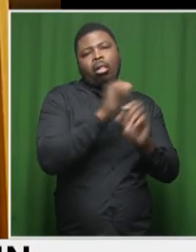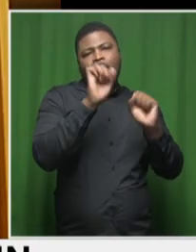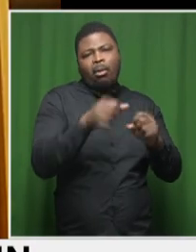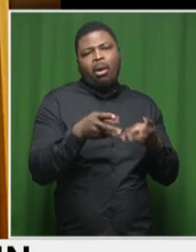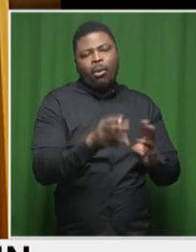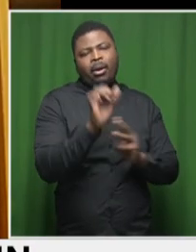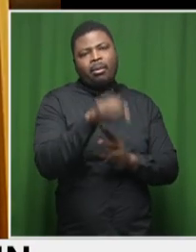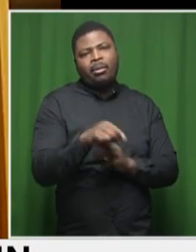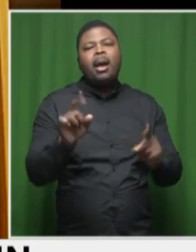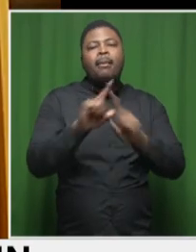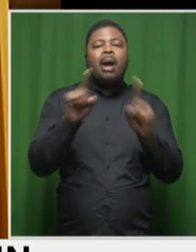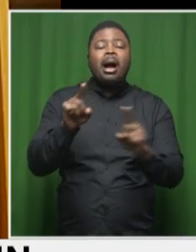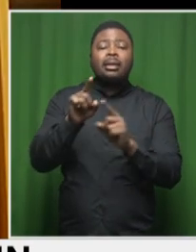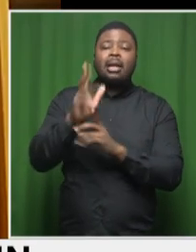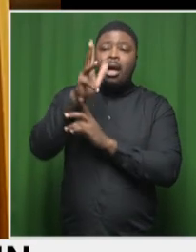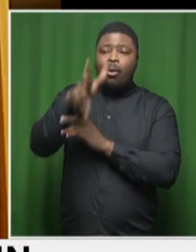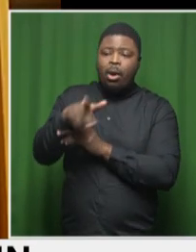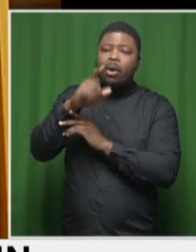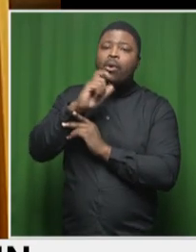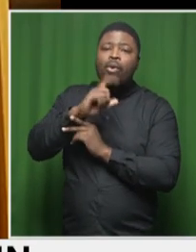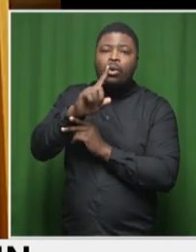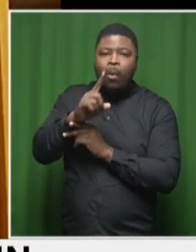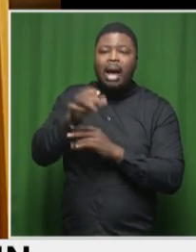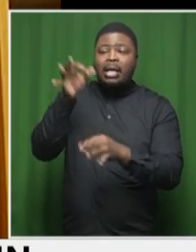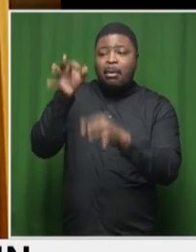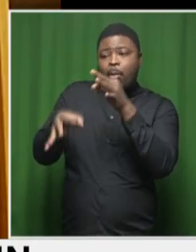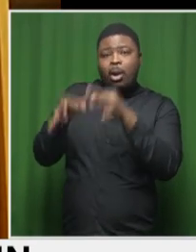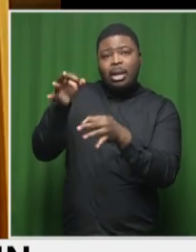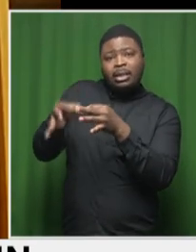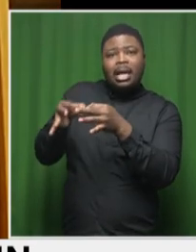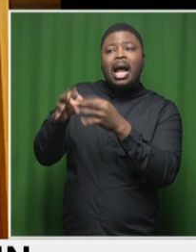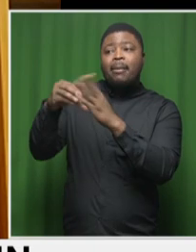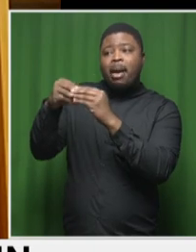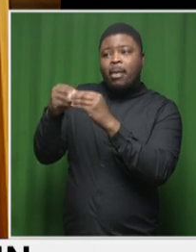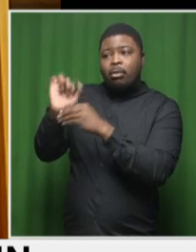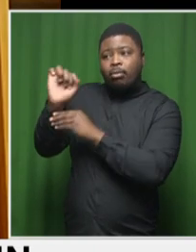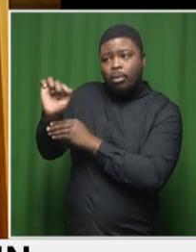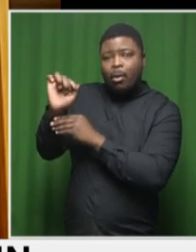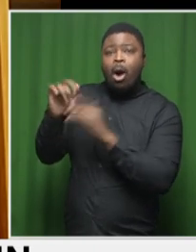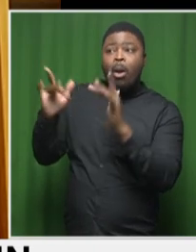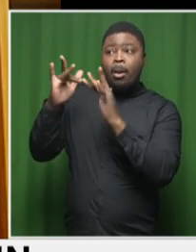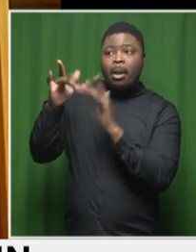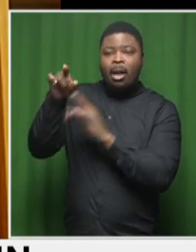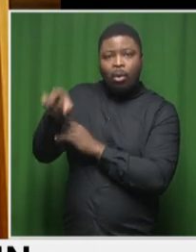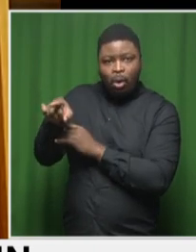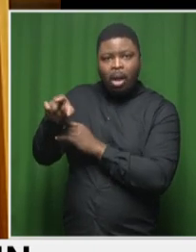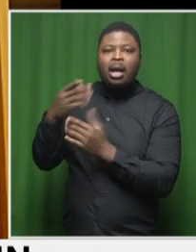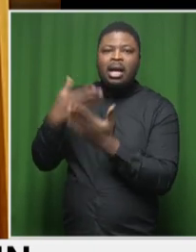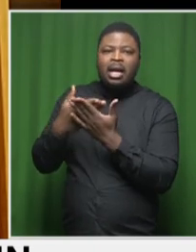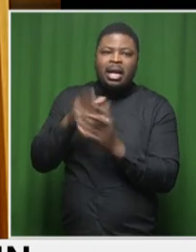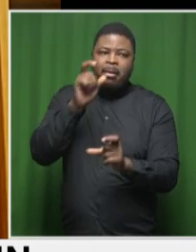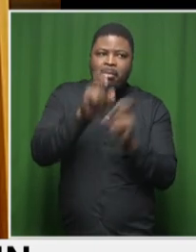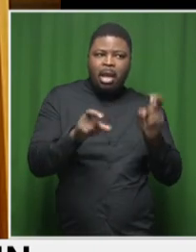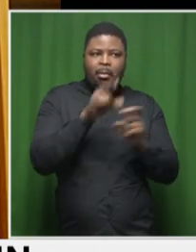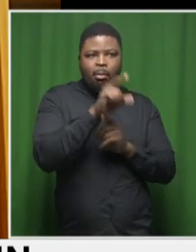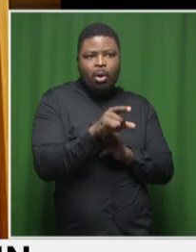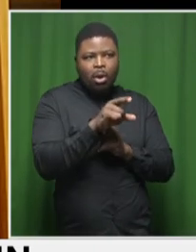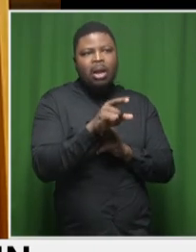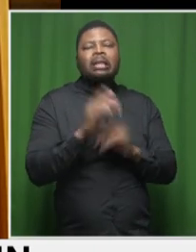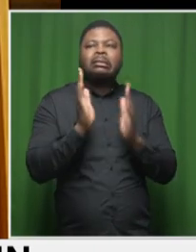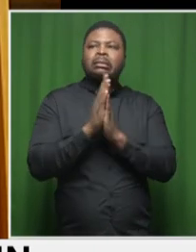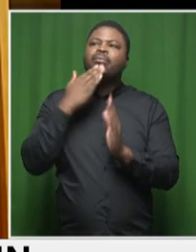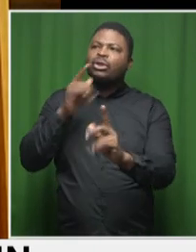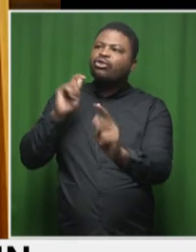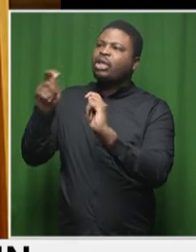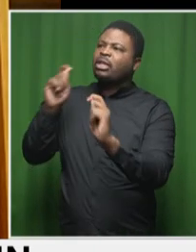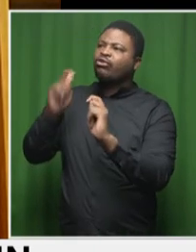why they will use their political affiliation, the political network, to fight those who are actually calling for changes.